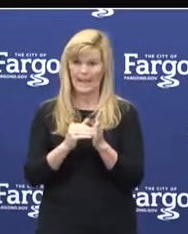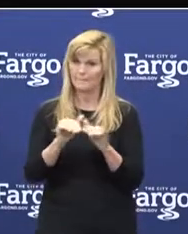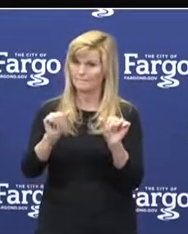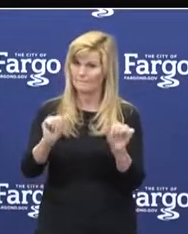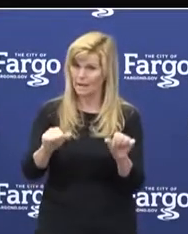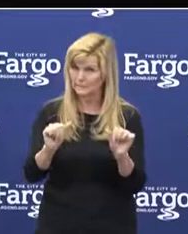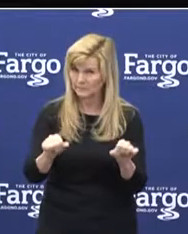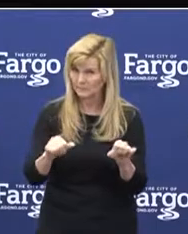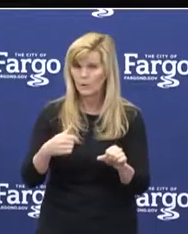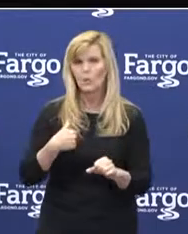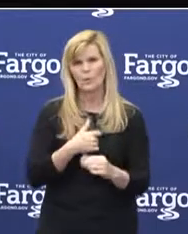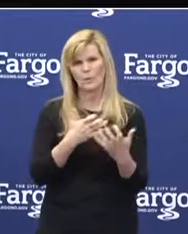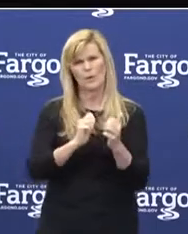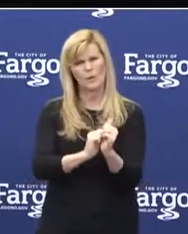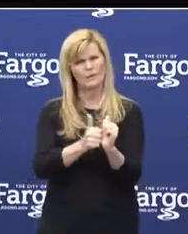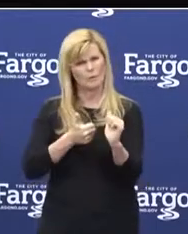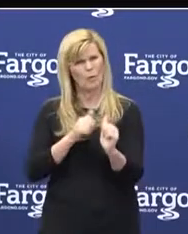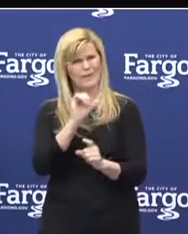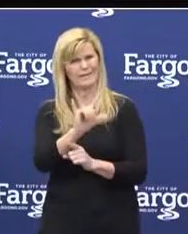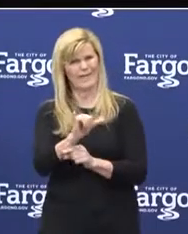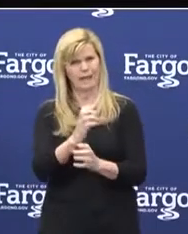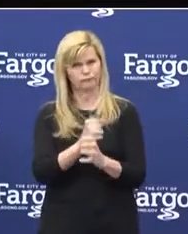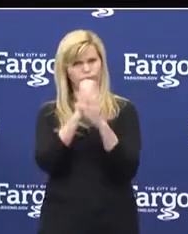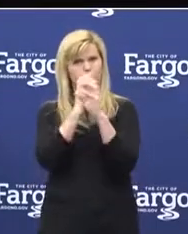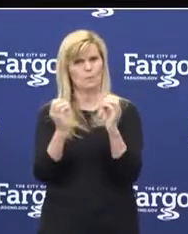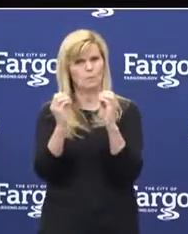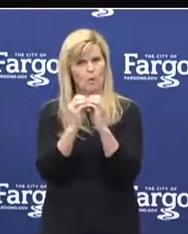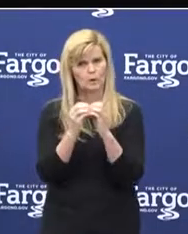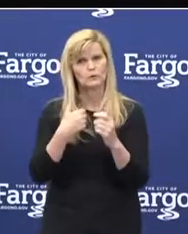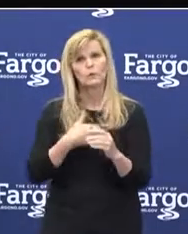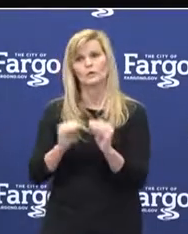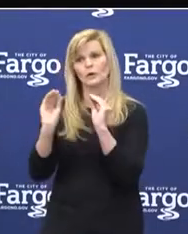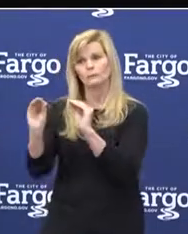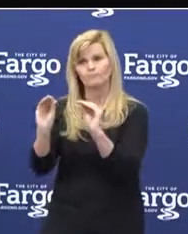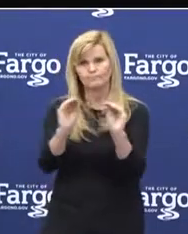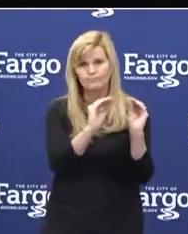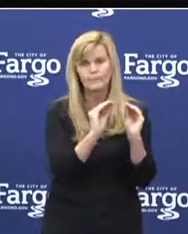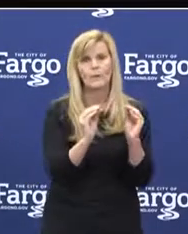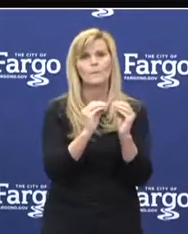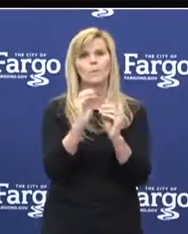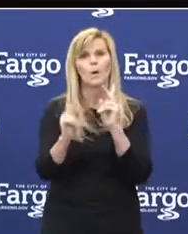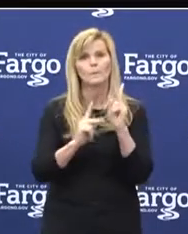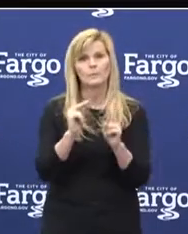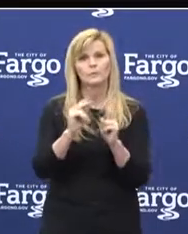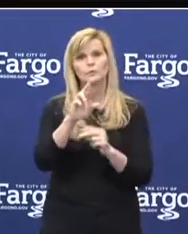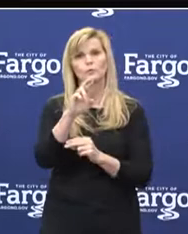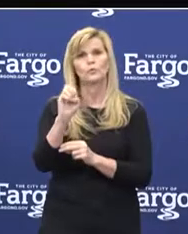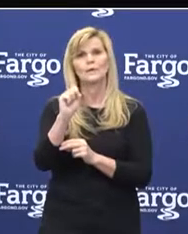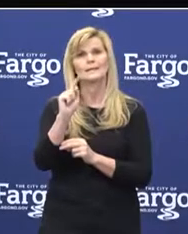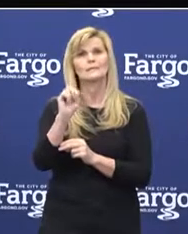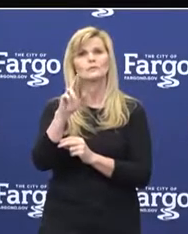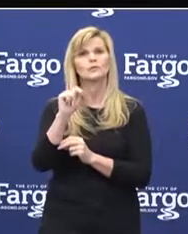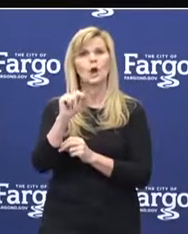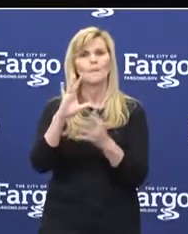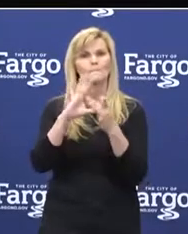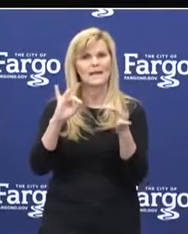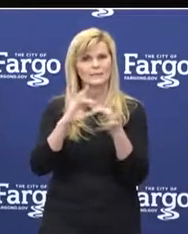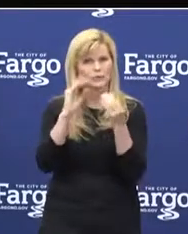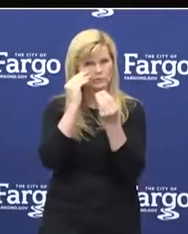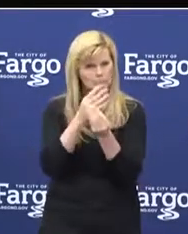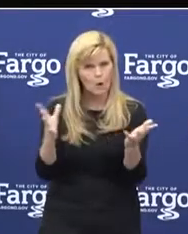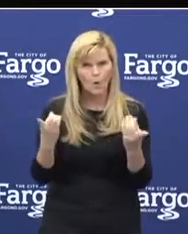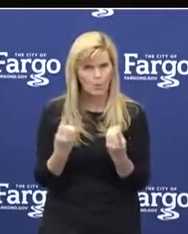something we want to avoid. We will be looking at education resources to support North Dakota restart, messaging opportunities,